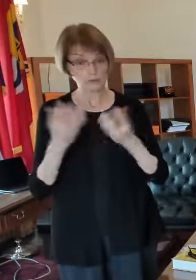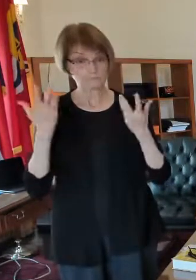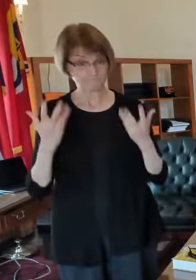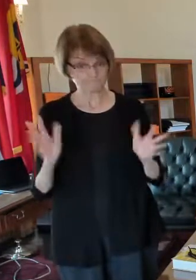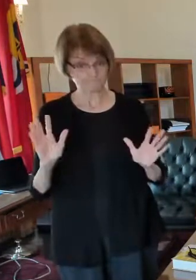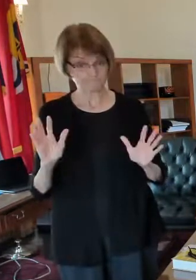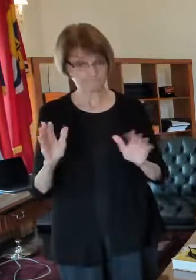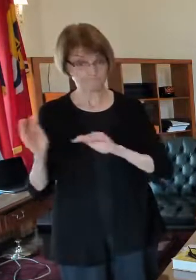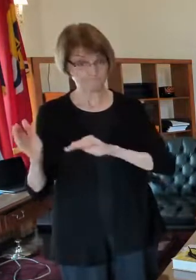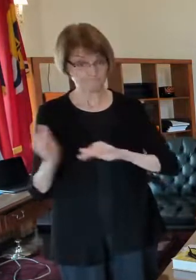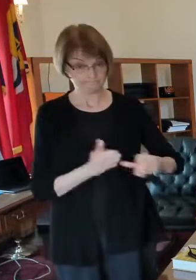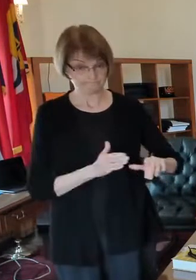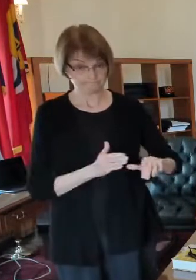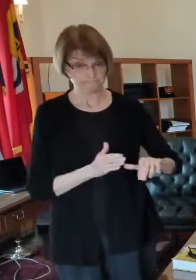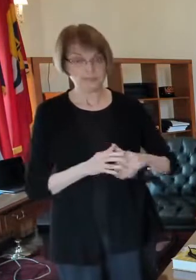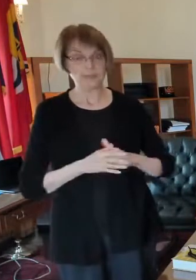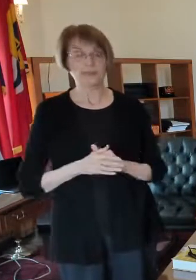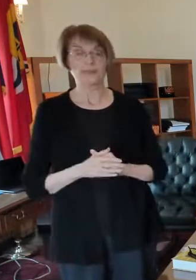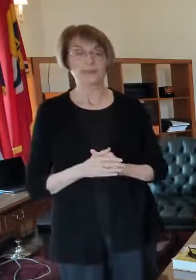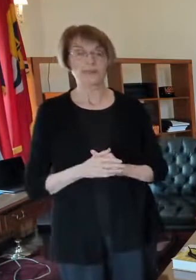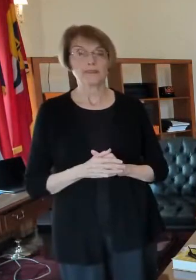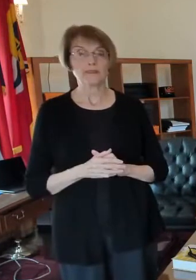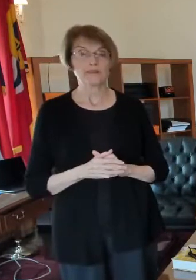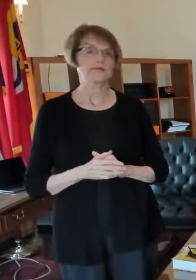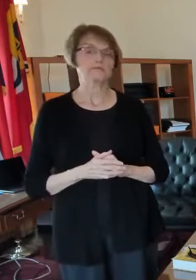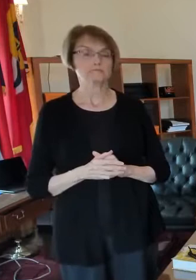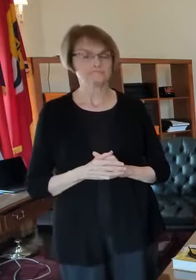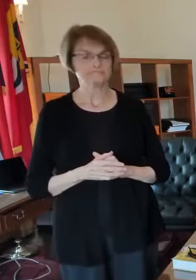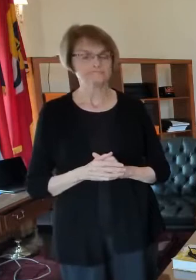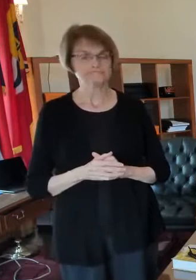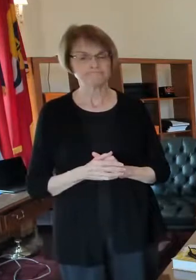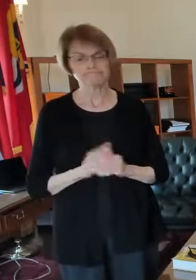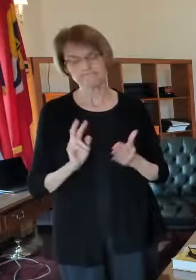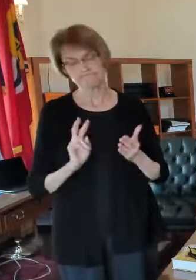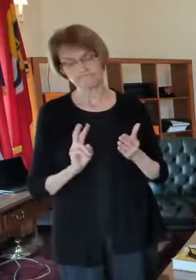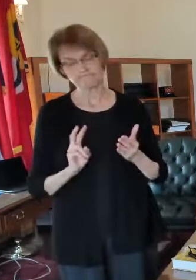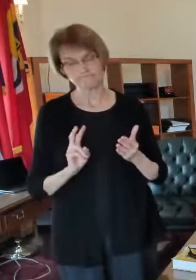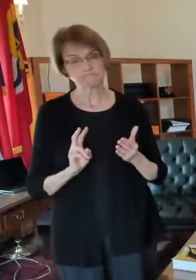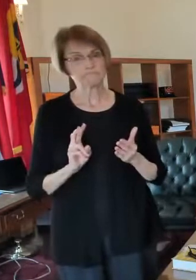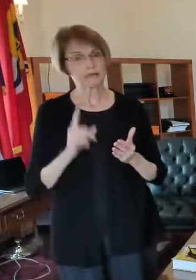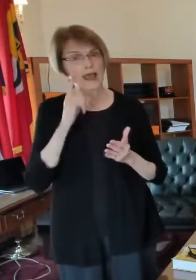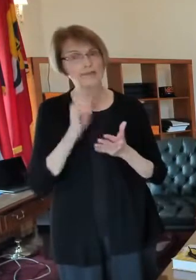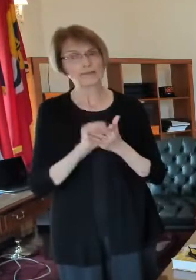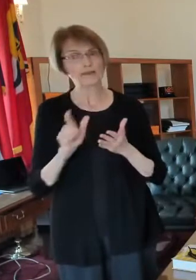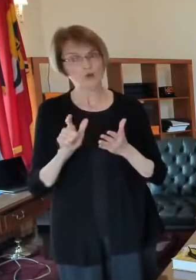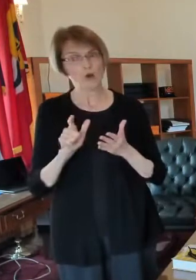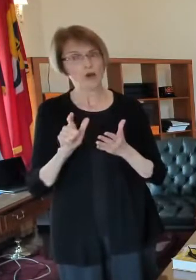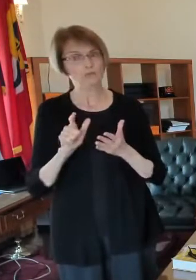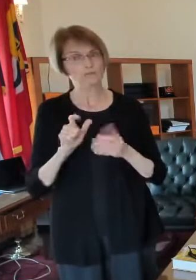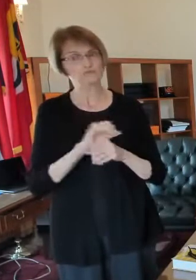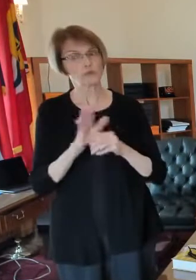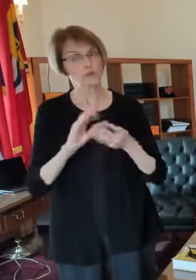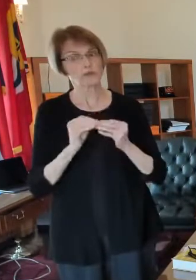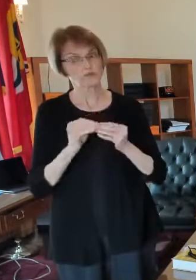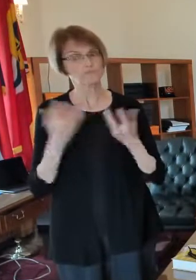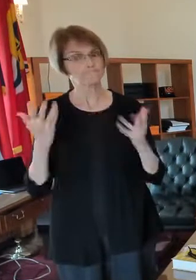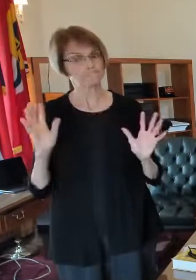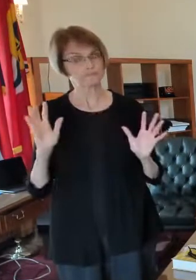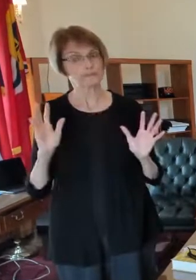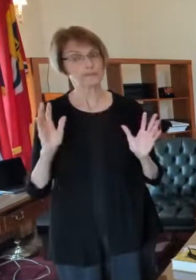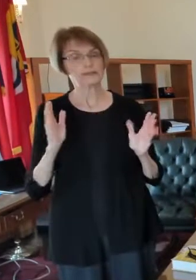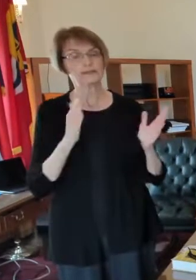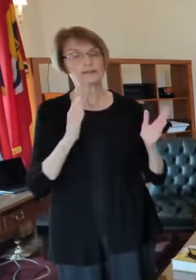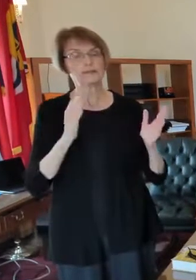let's see is there anything else no i think that's it with regard to the numbers today now